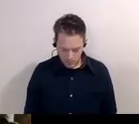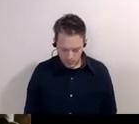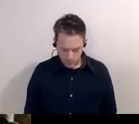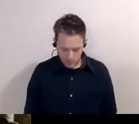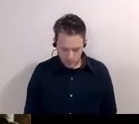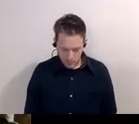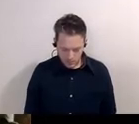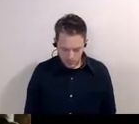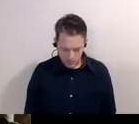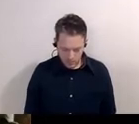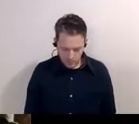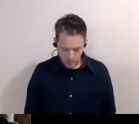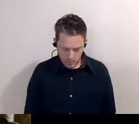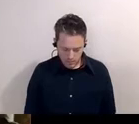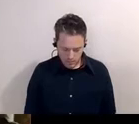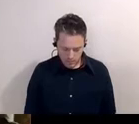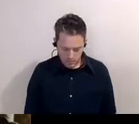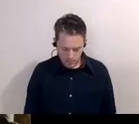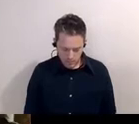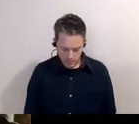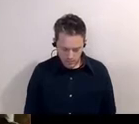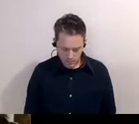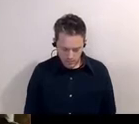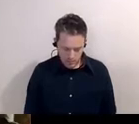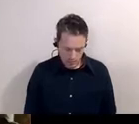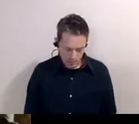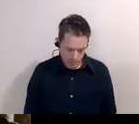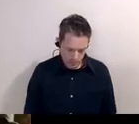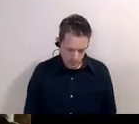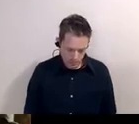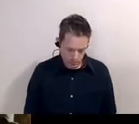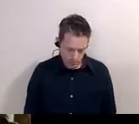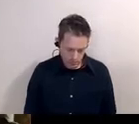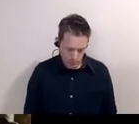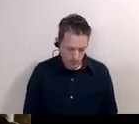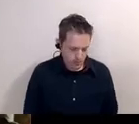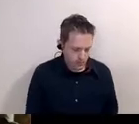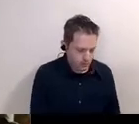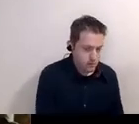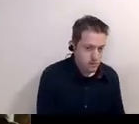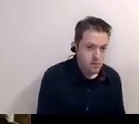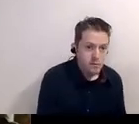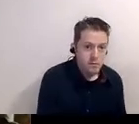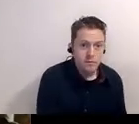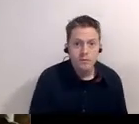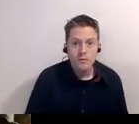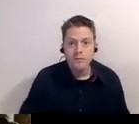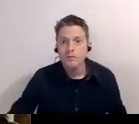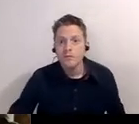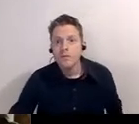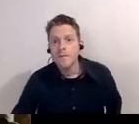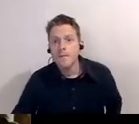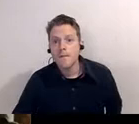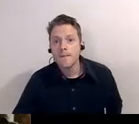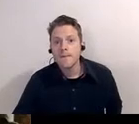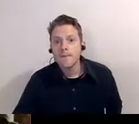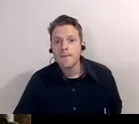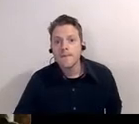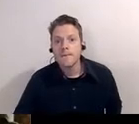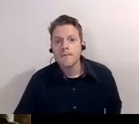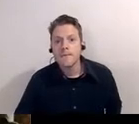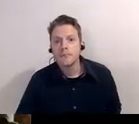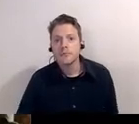okay so i don't know i i don't know if have any ideas about that patrick button all right so um